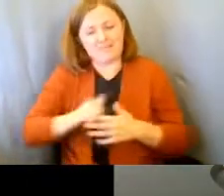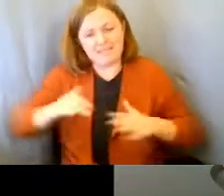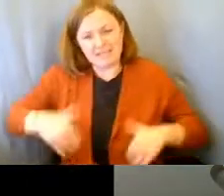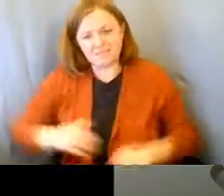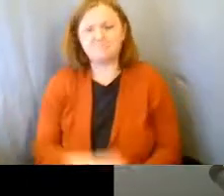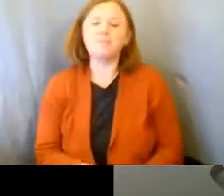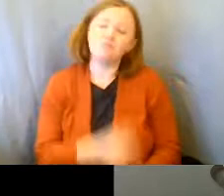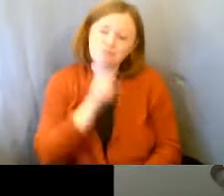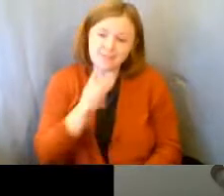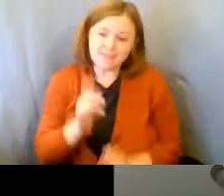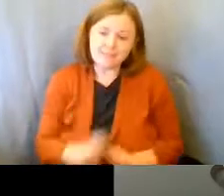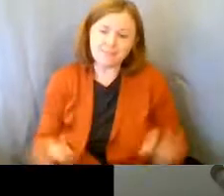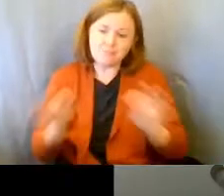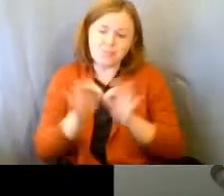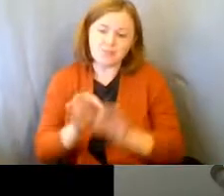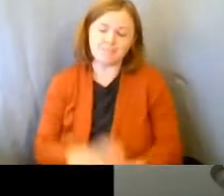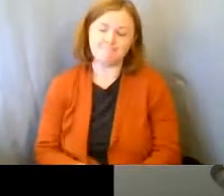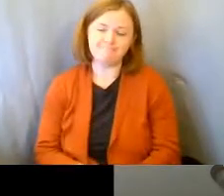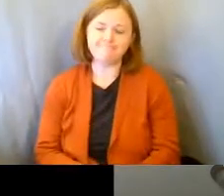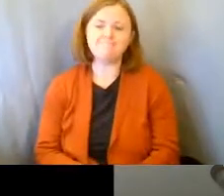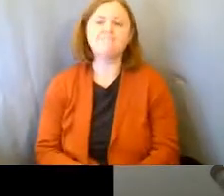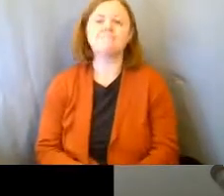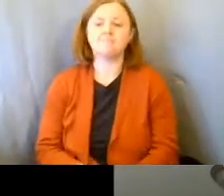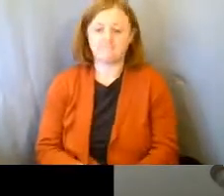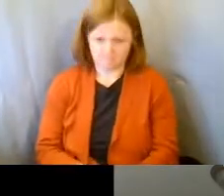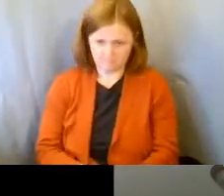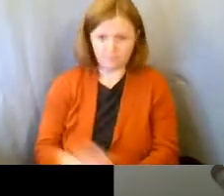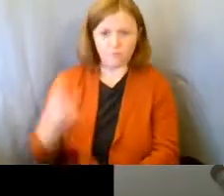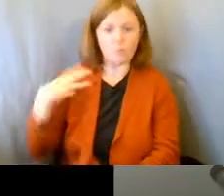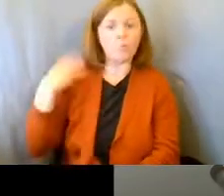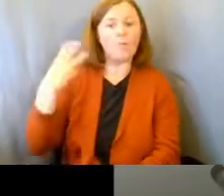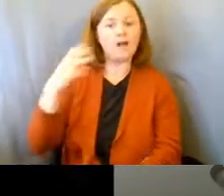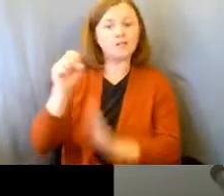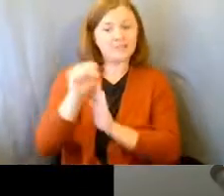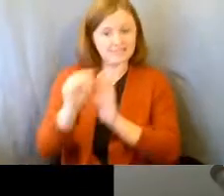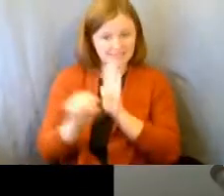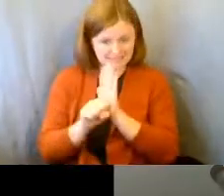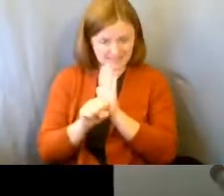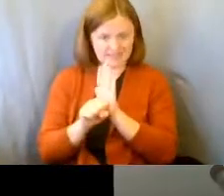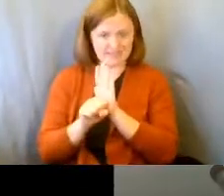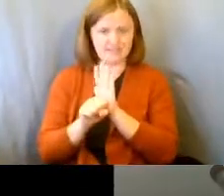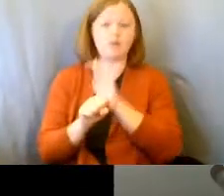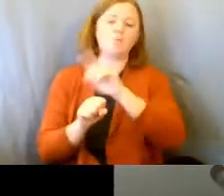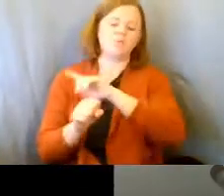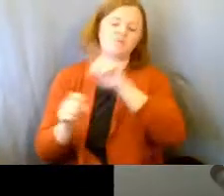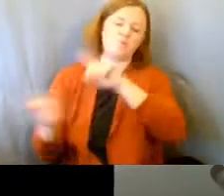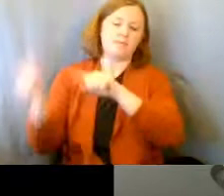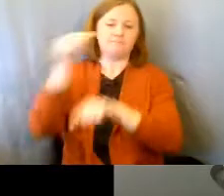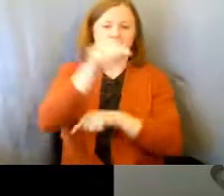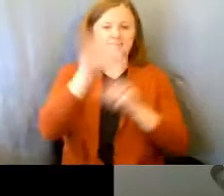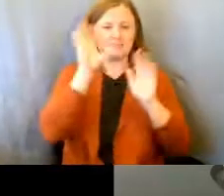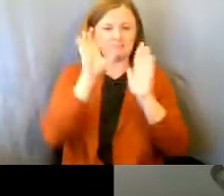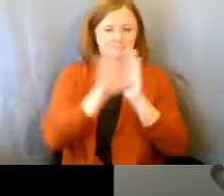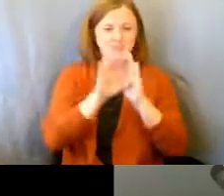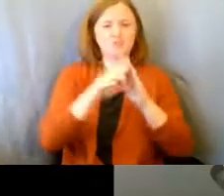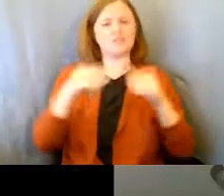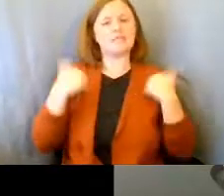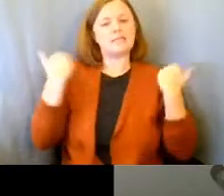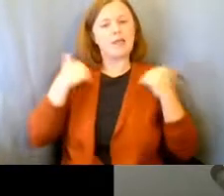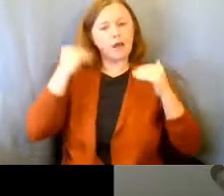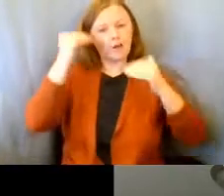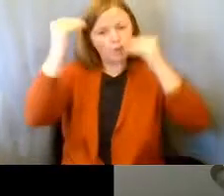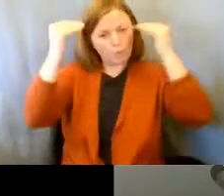really important. In Washington State, so this picture, this is a group of young adults